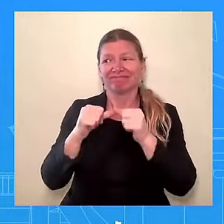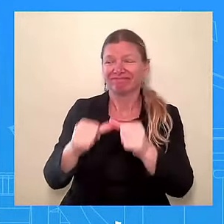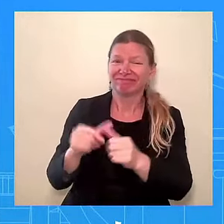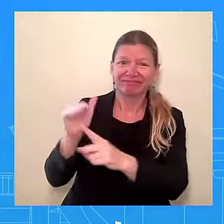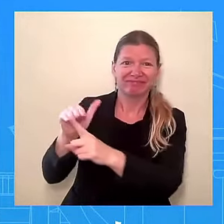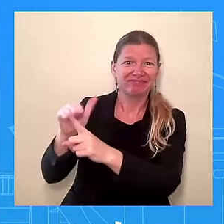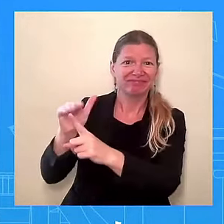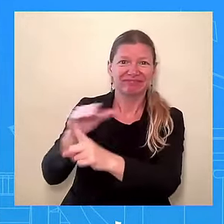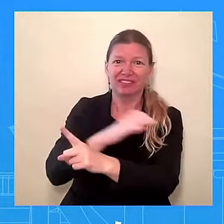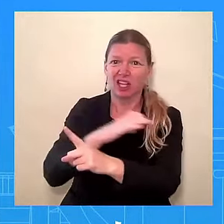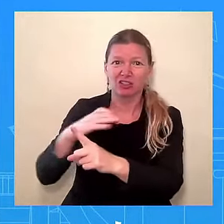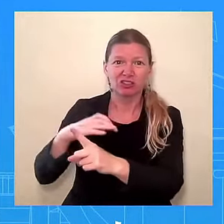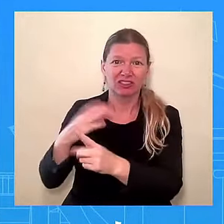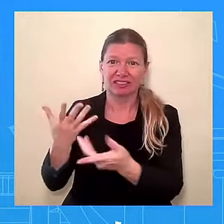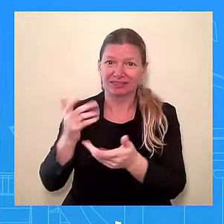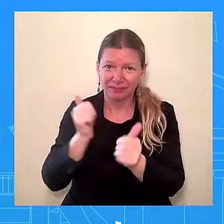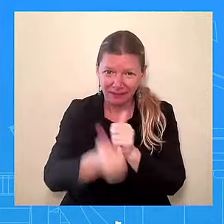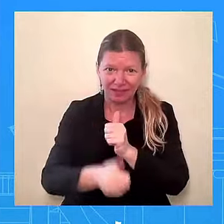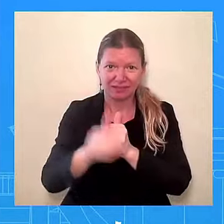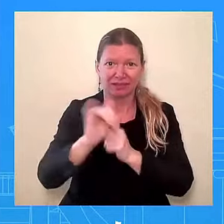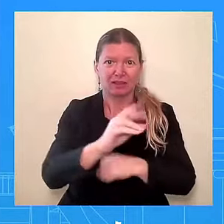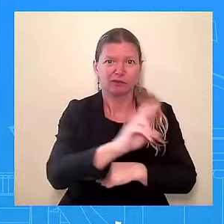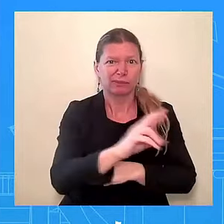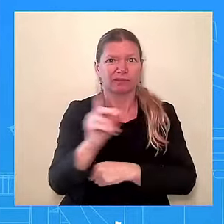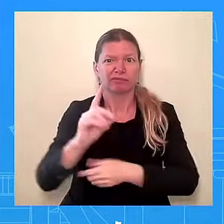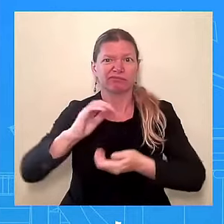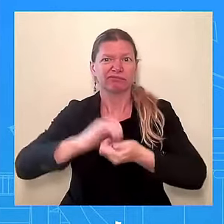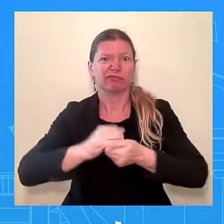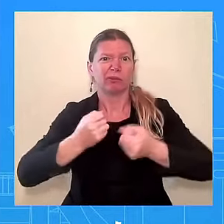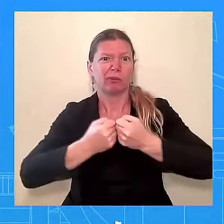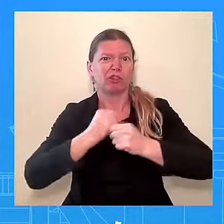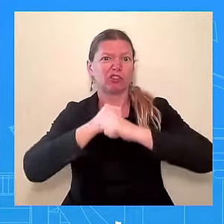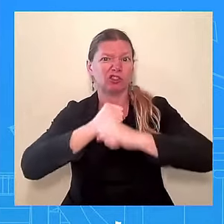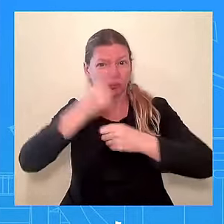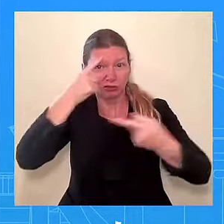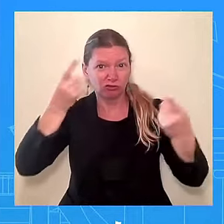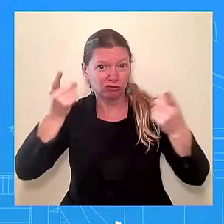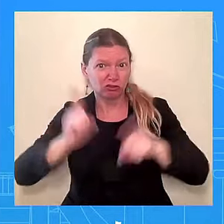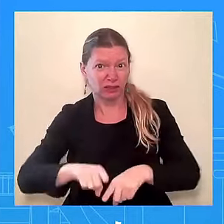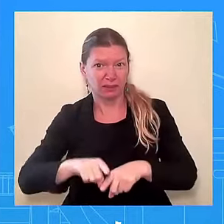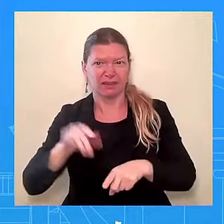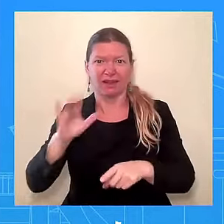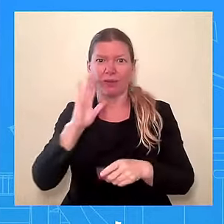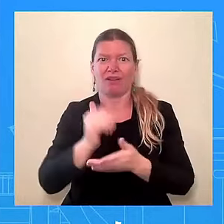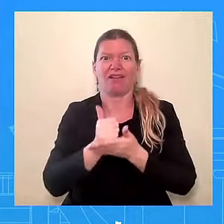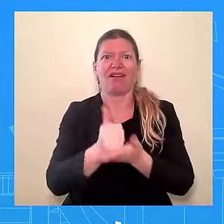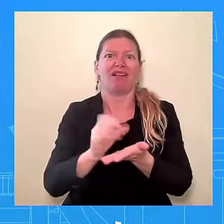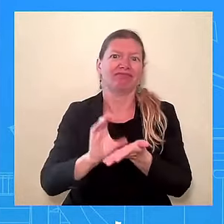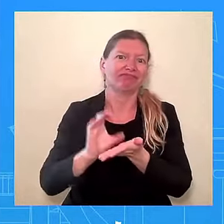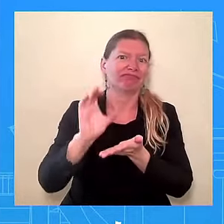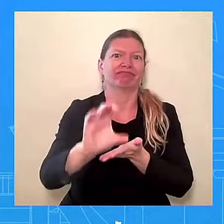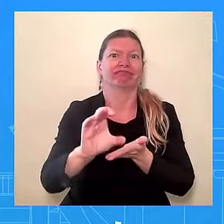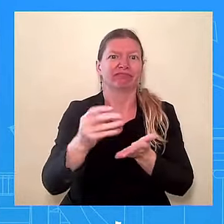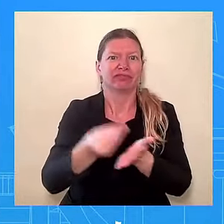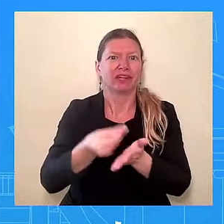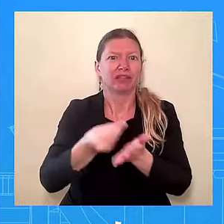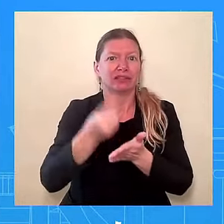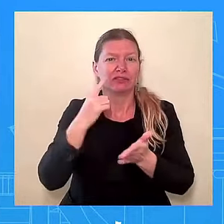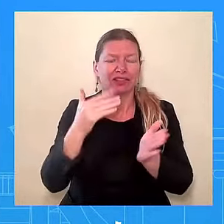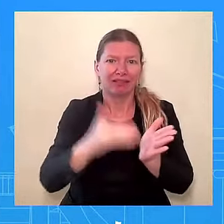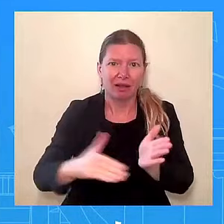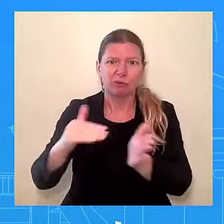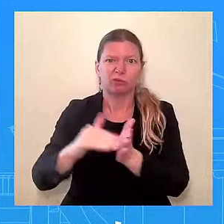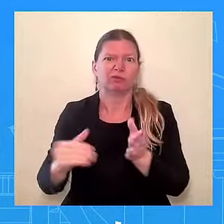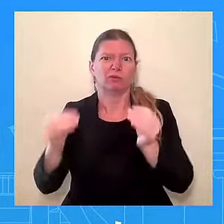and 100 more high-tech drug detention machines. Congressional Republicans must stop putting partisan politics